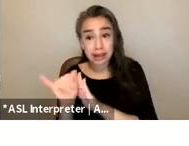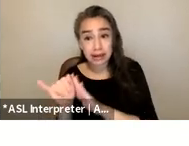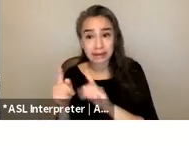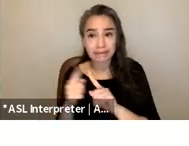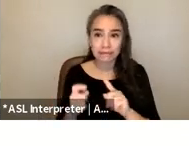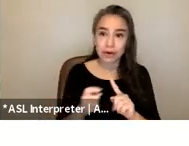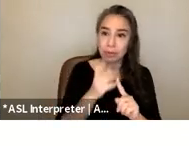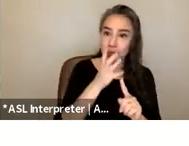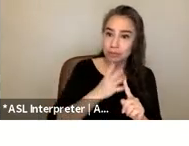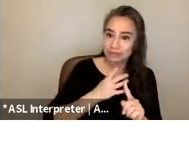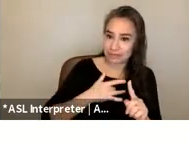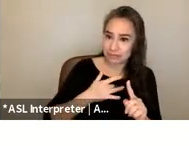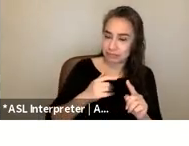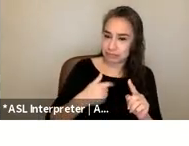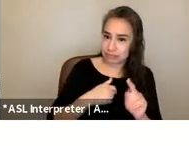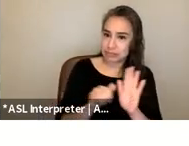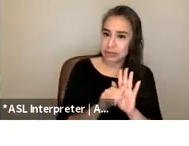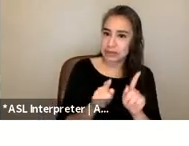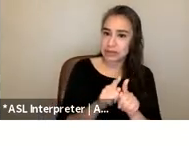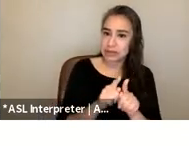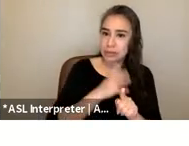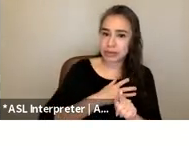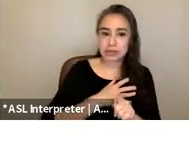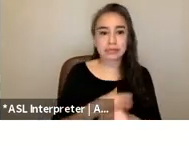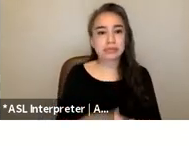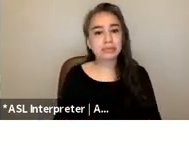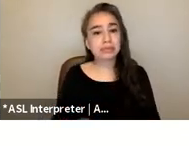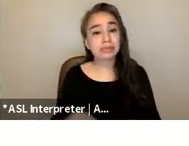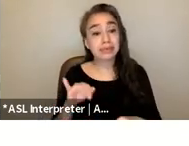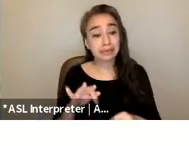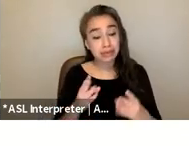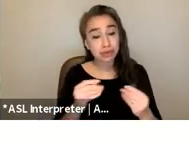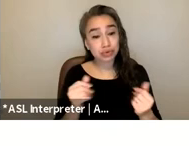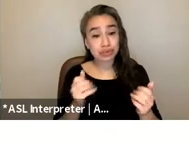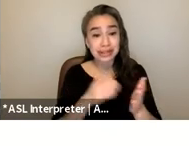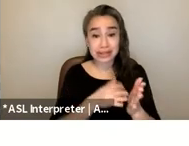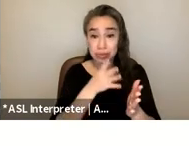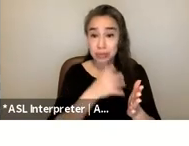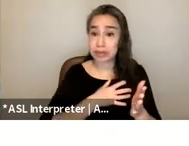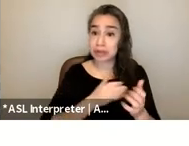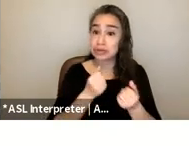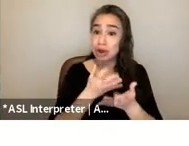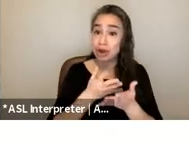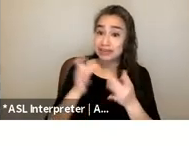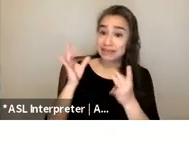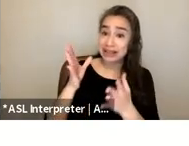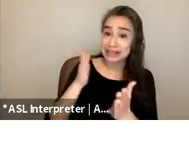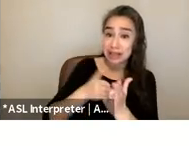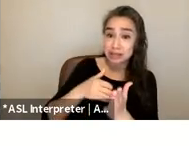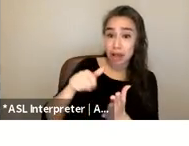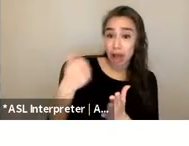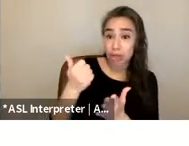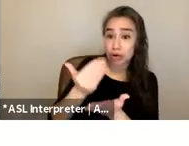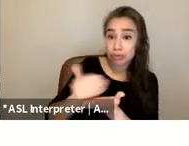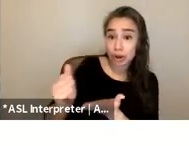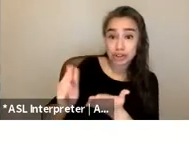violence against women cause violence against other marginalized communities they are not solutions